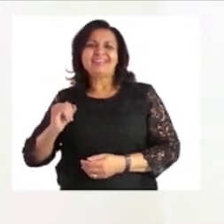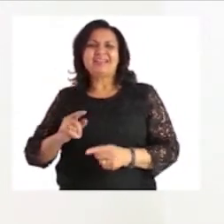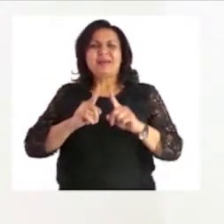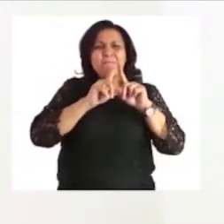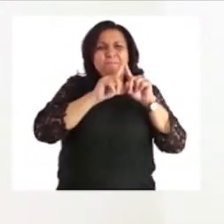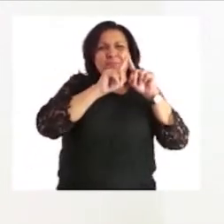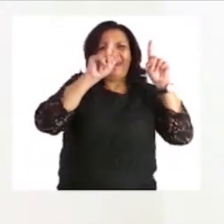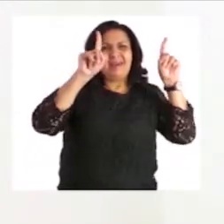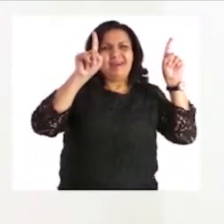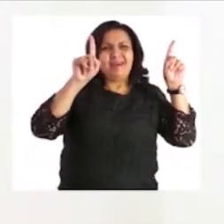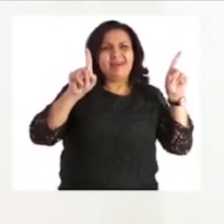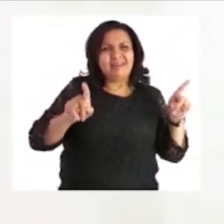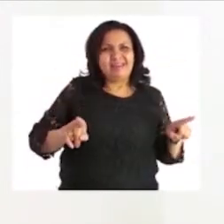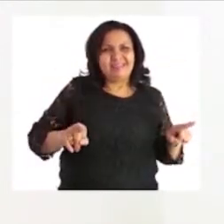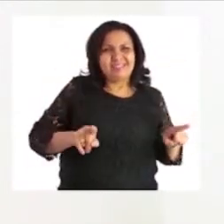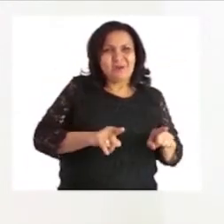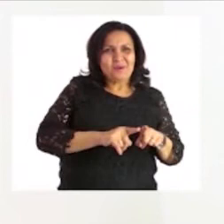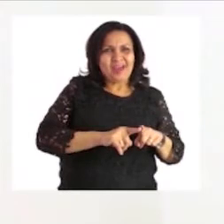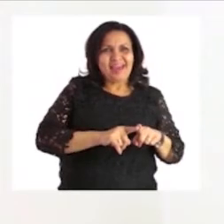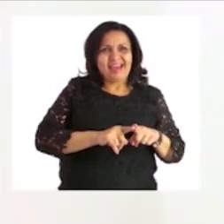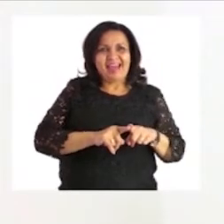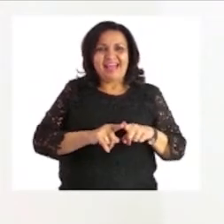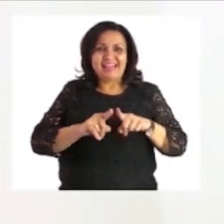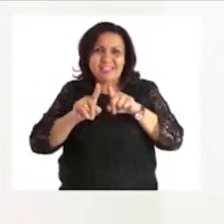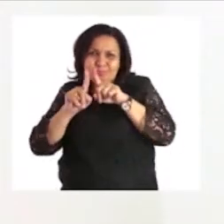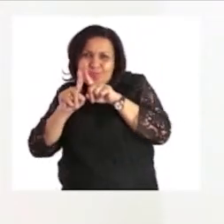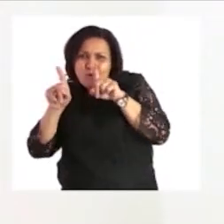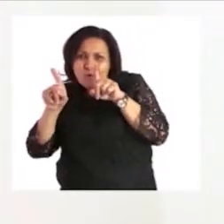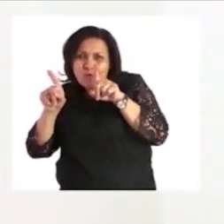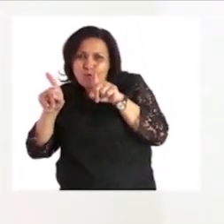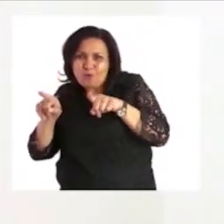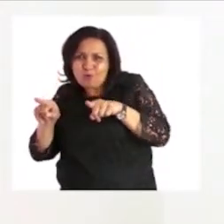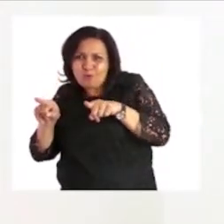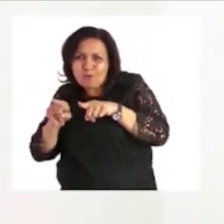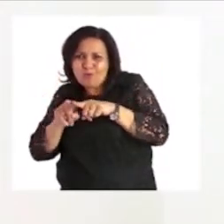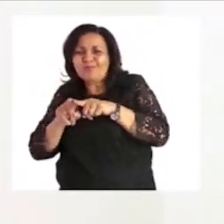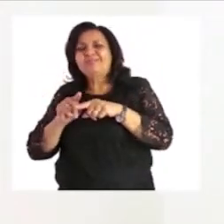blackboard. Thank you so much for coming.